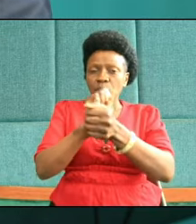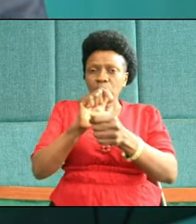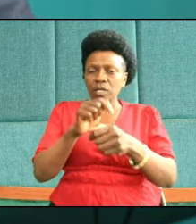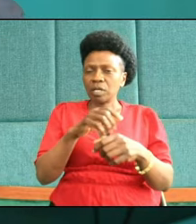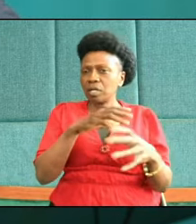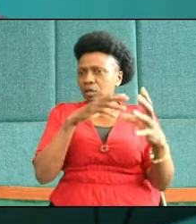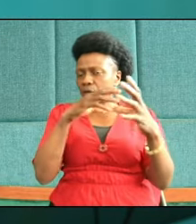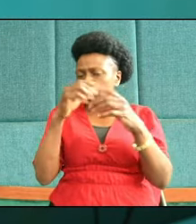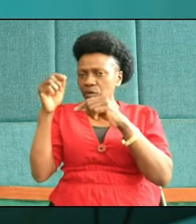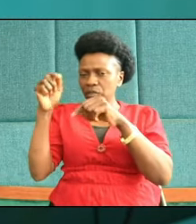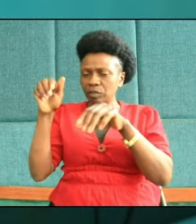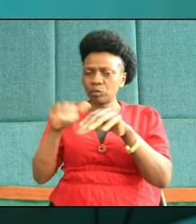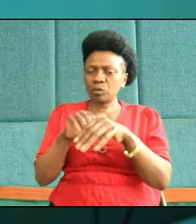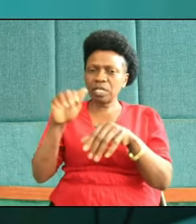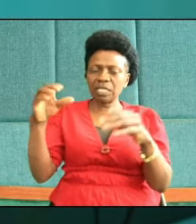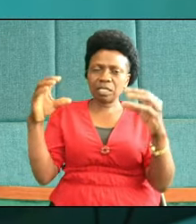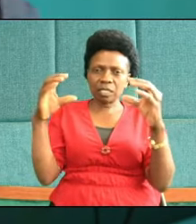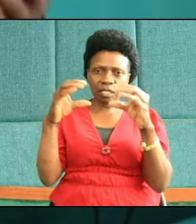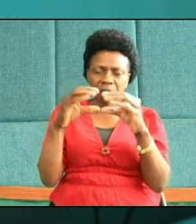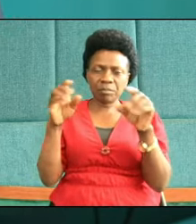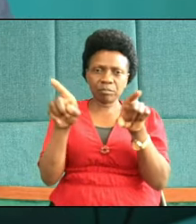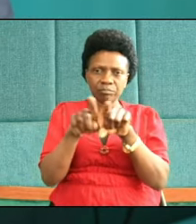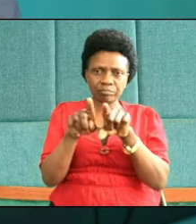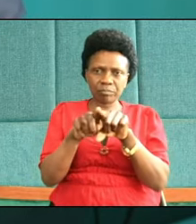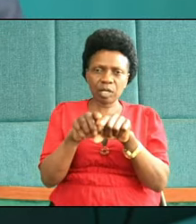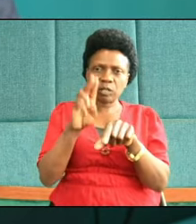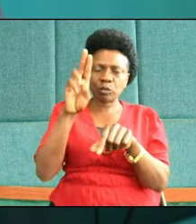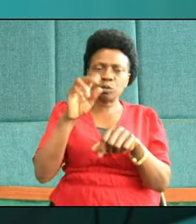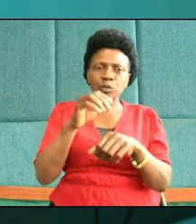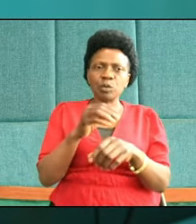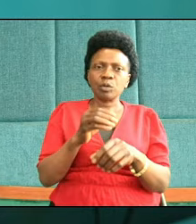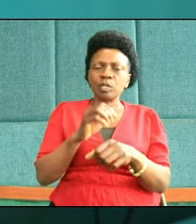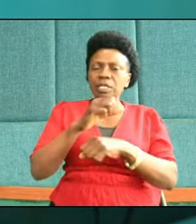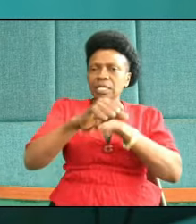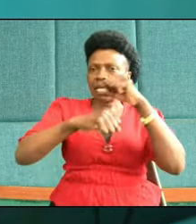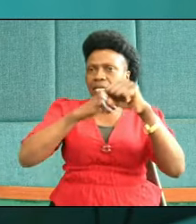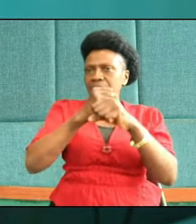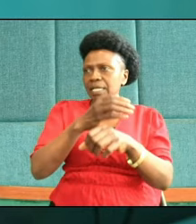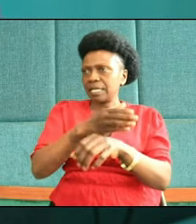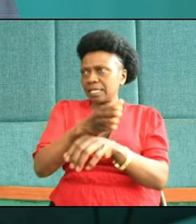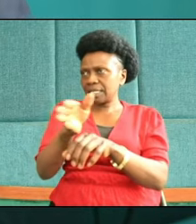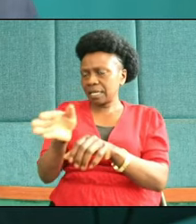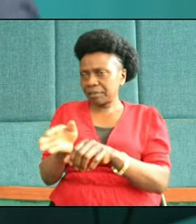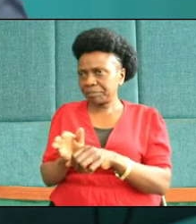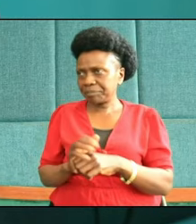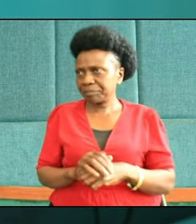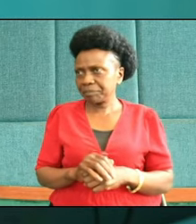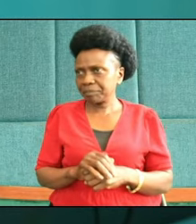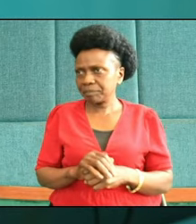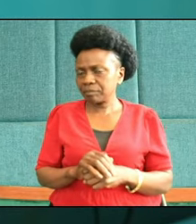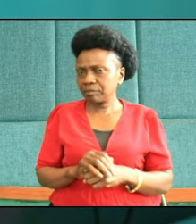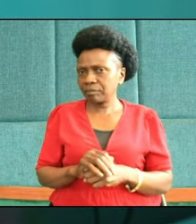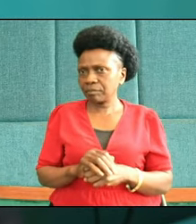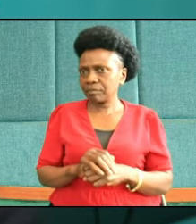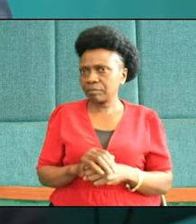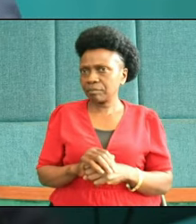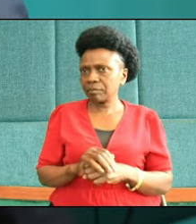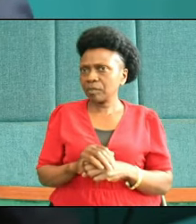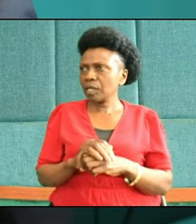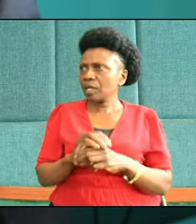But the moment the church was established, it didn't take long, my dear brothers and sisters in this place. Soon,